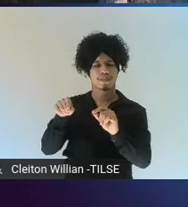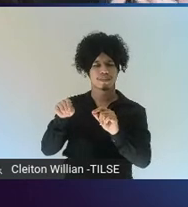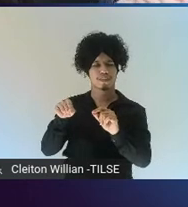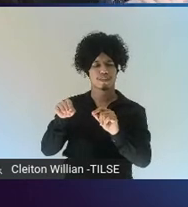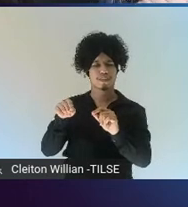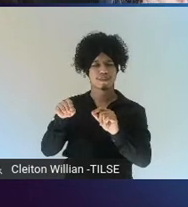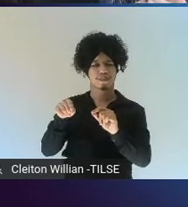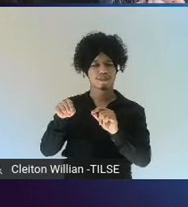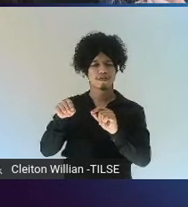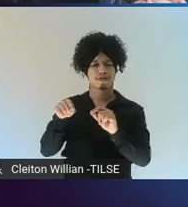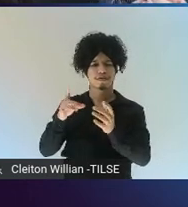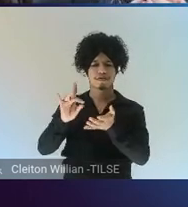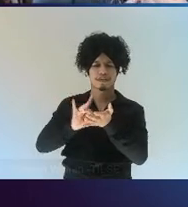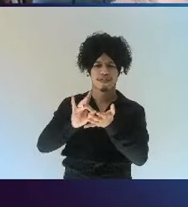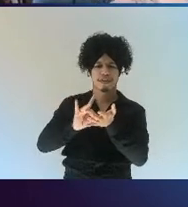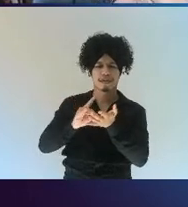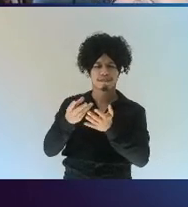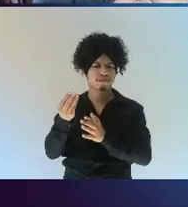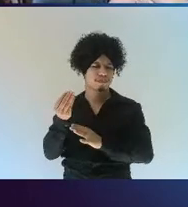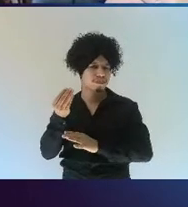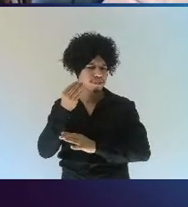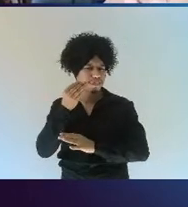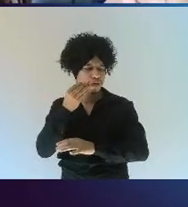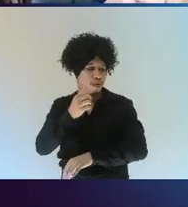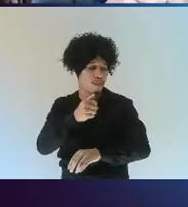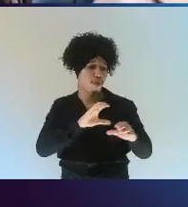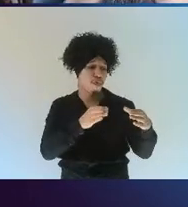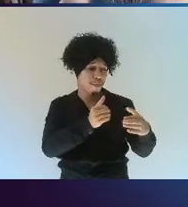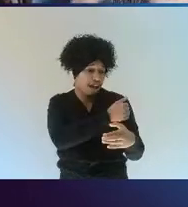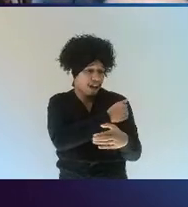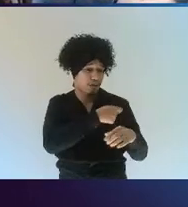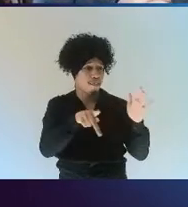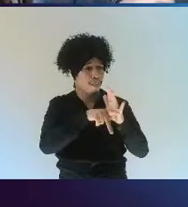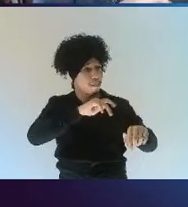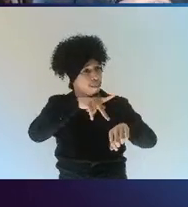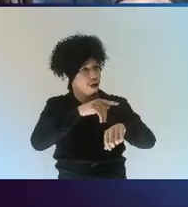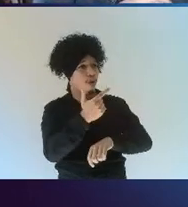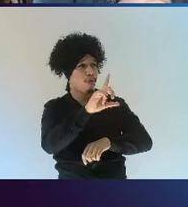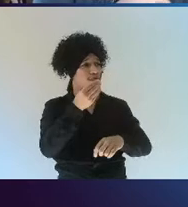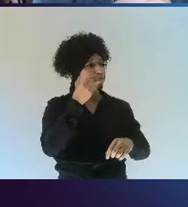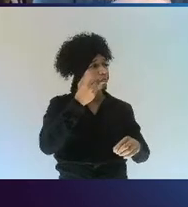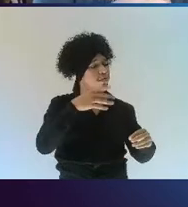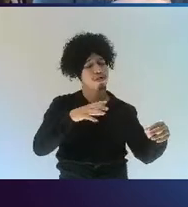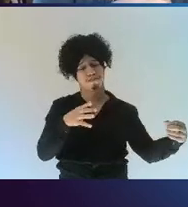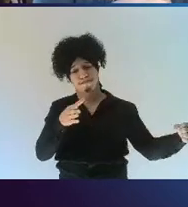it's trying to increase its international student population. So, the student population